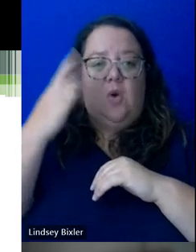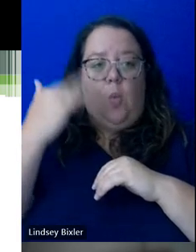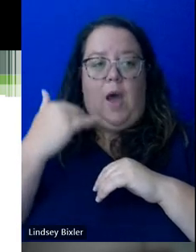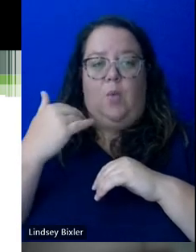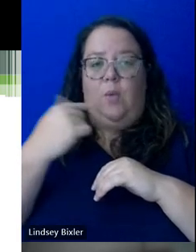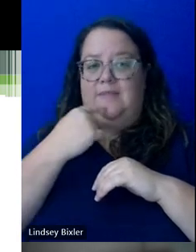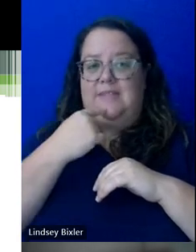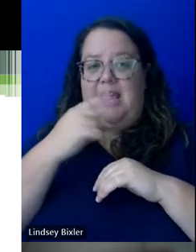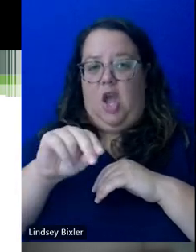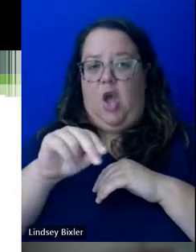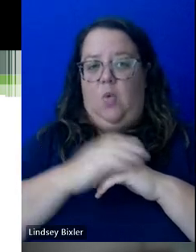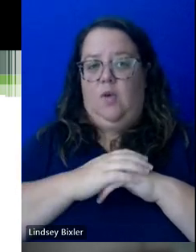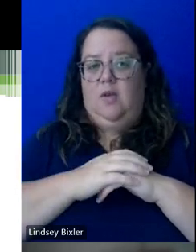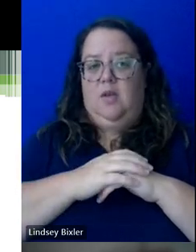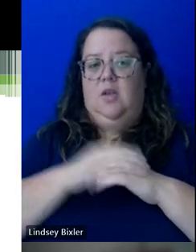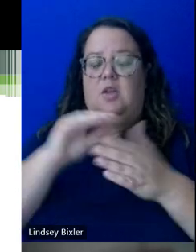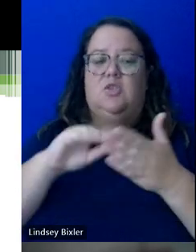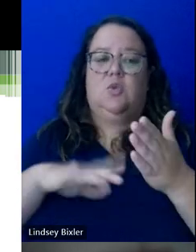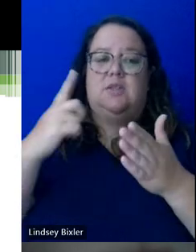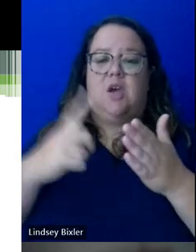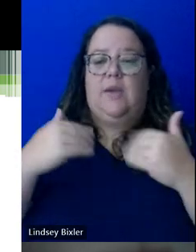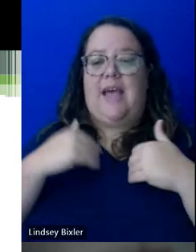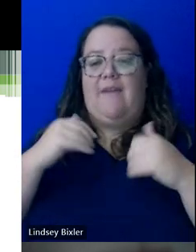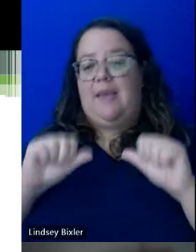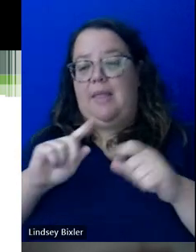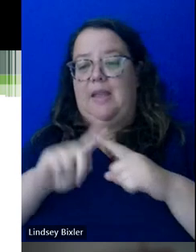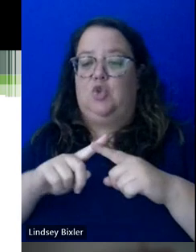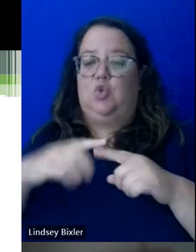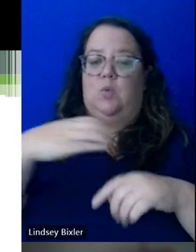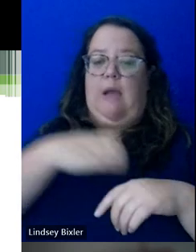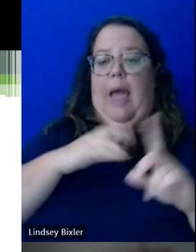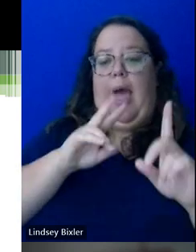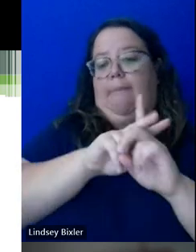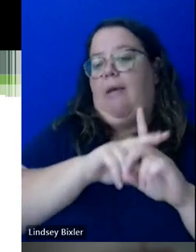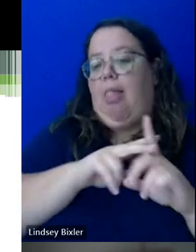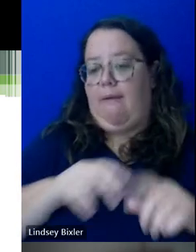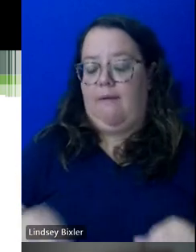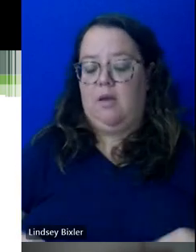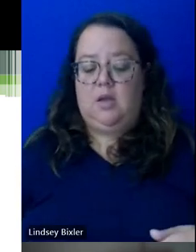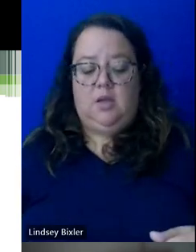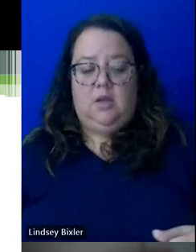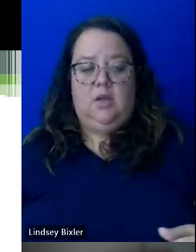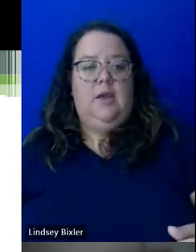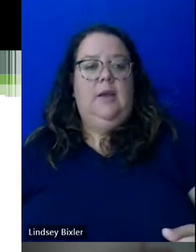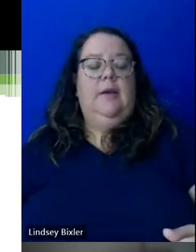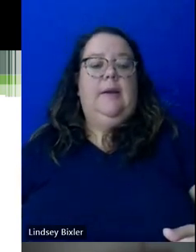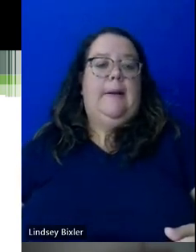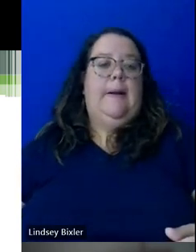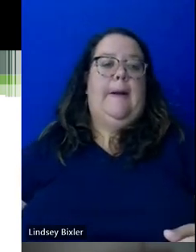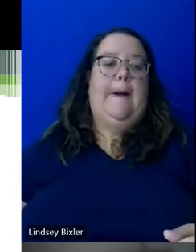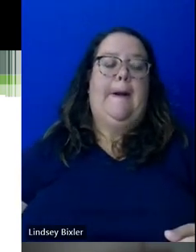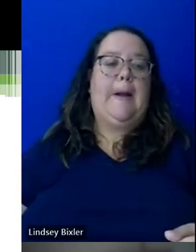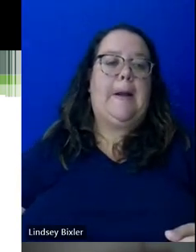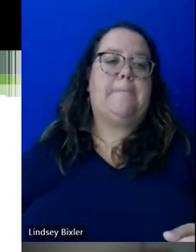say no. Students always have the ability to appeal. And so, you know, and sometimes appeals, you may win and